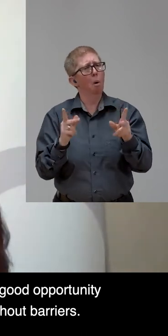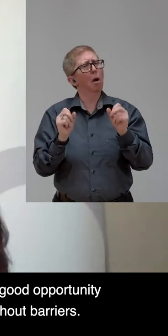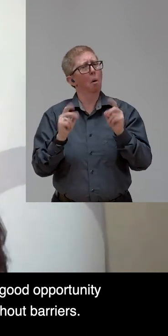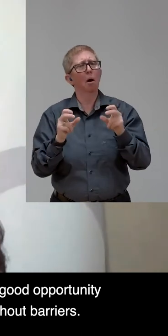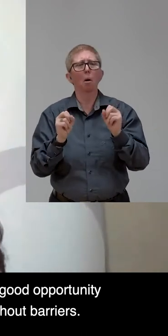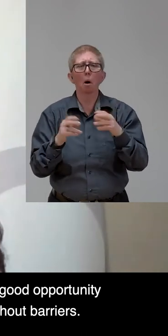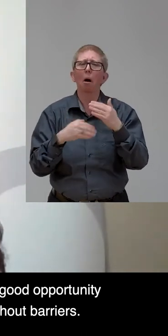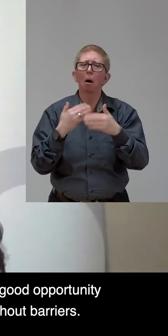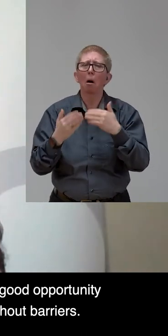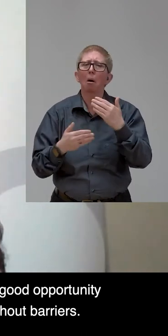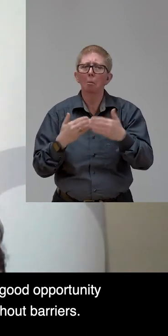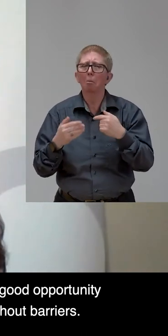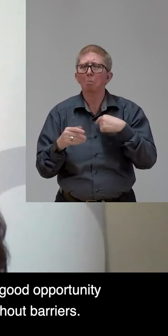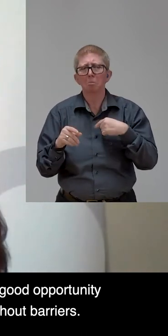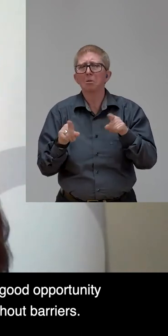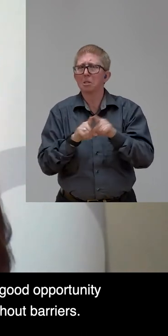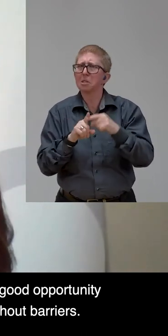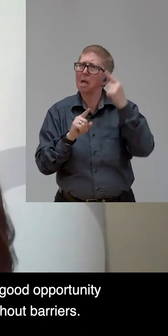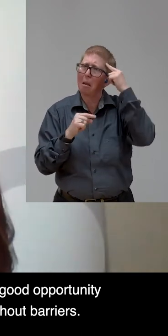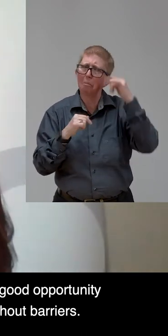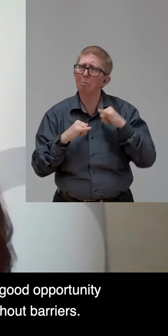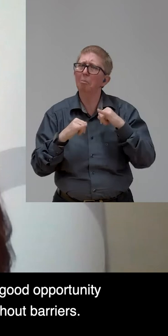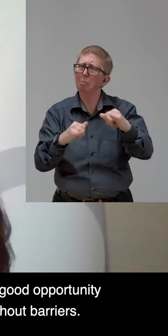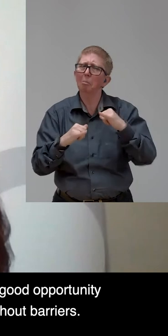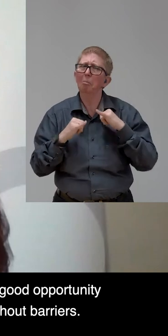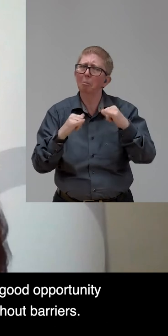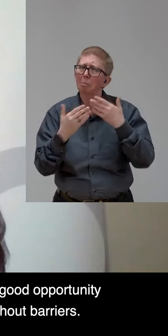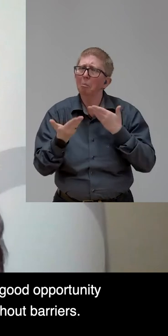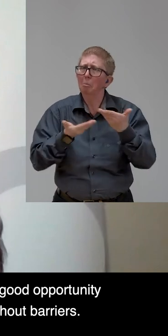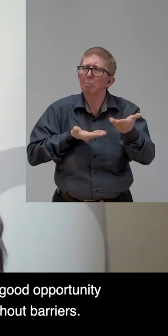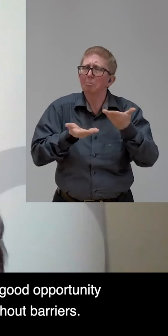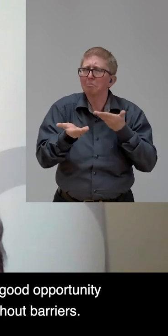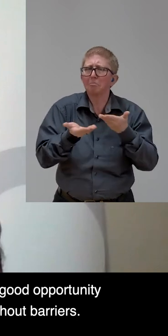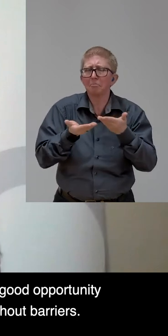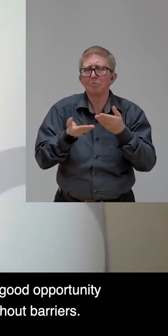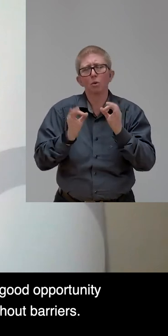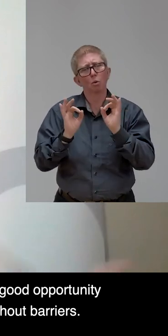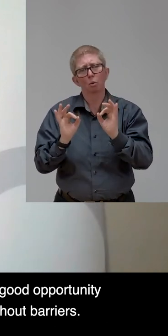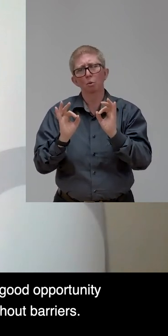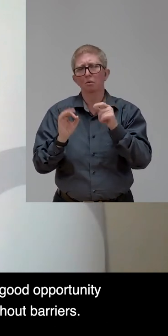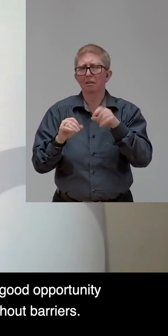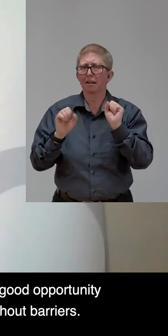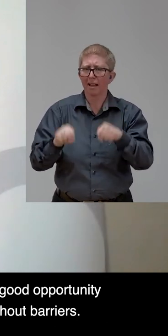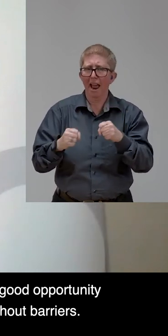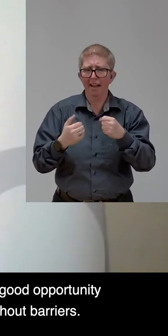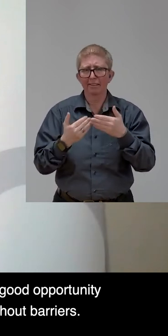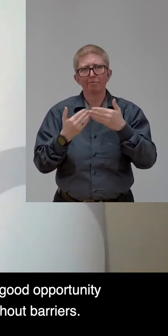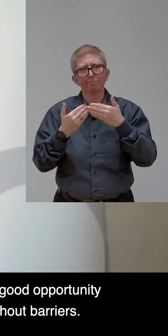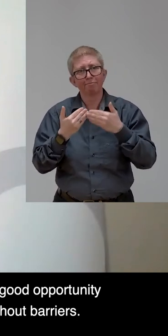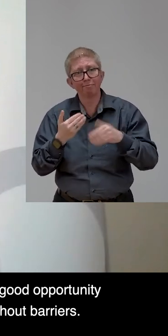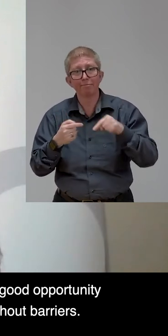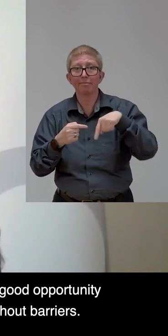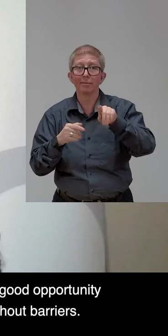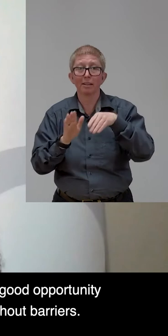common. And it was a good opportunity to bring more of what is needed